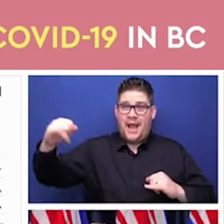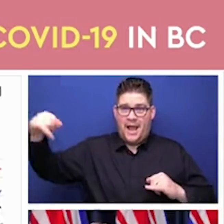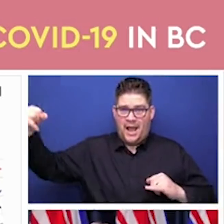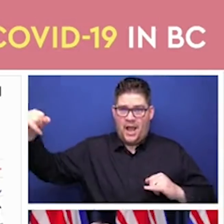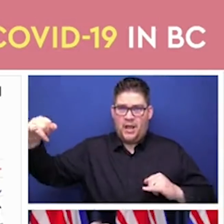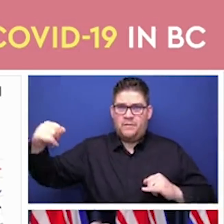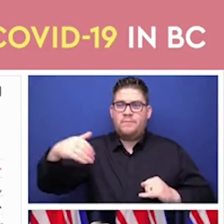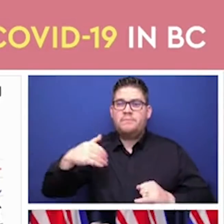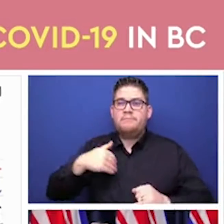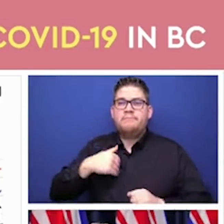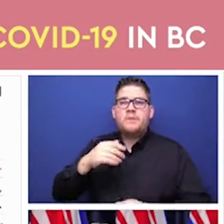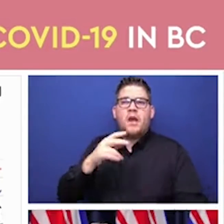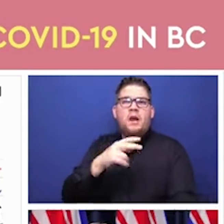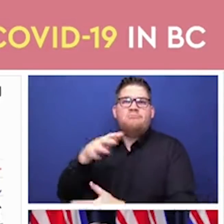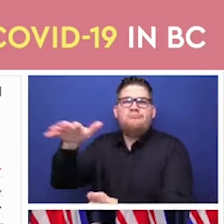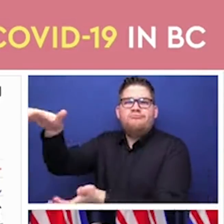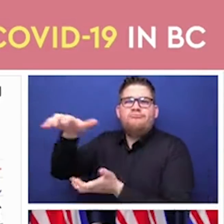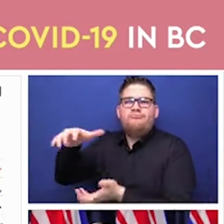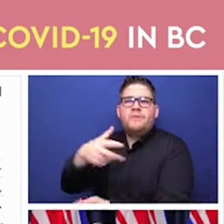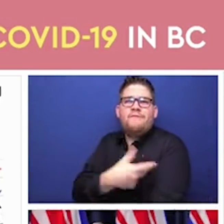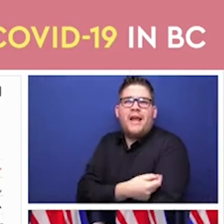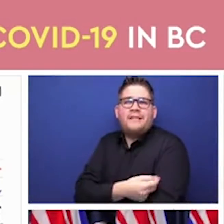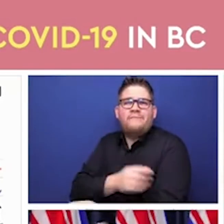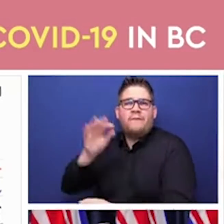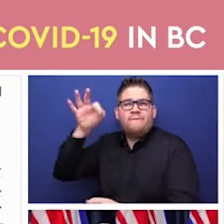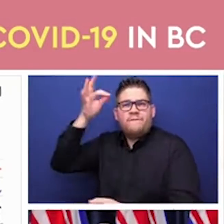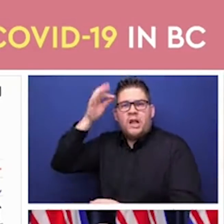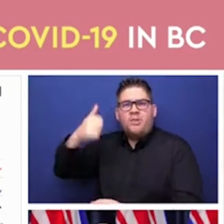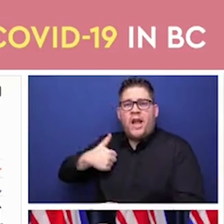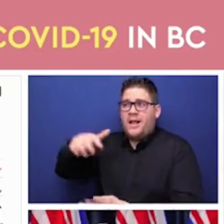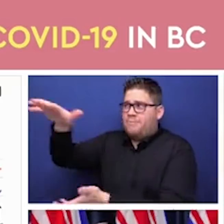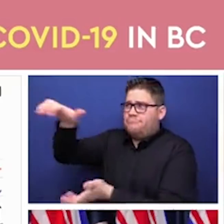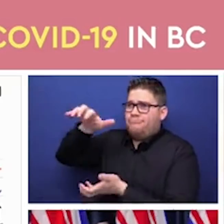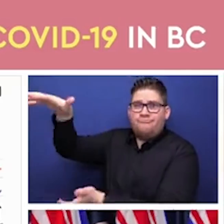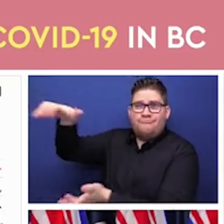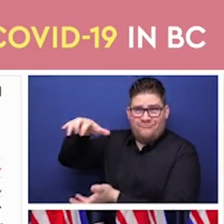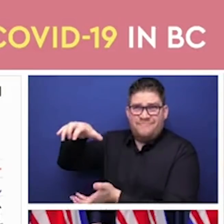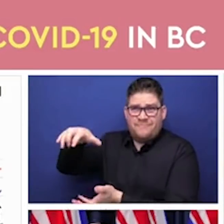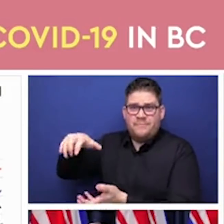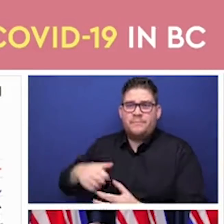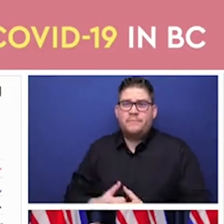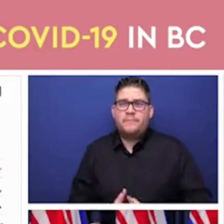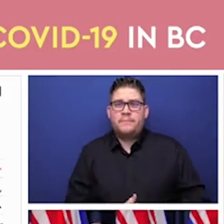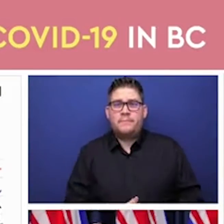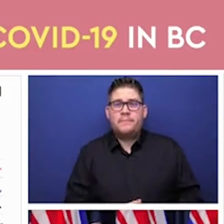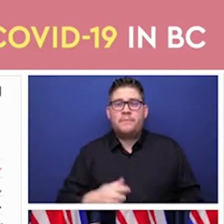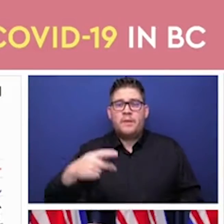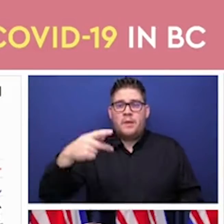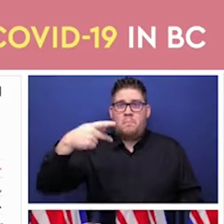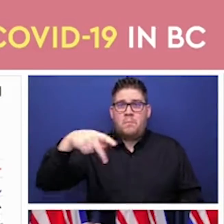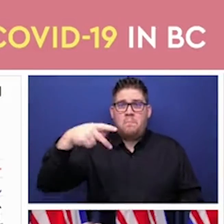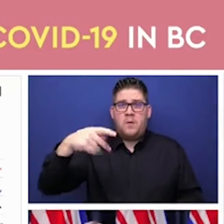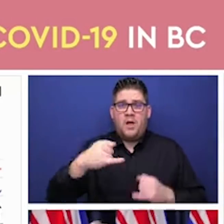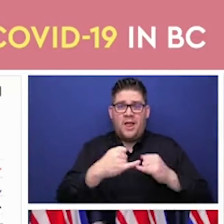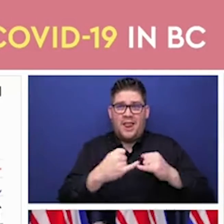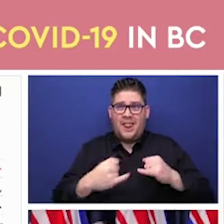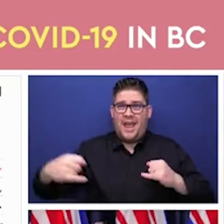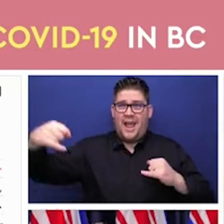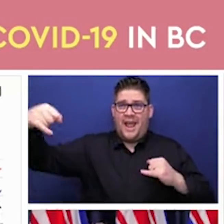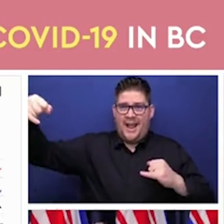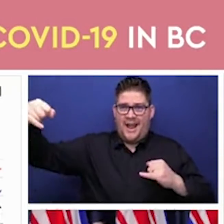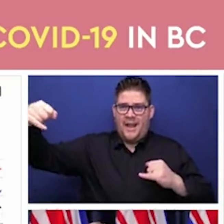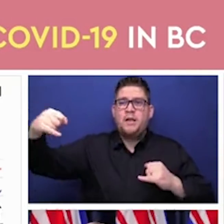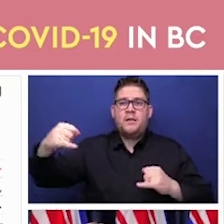relationship with those two lines and what that means is as vaccine has come in we've used it and we've been vaccinating those priority